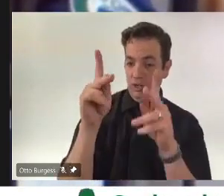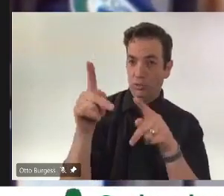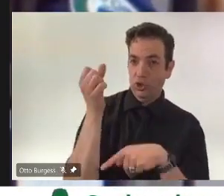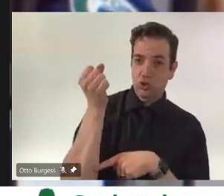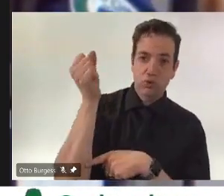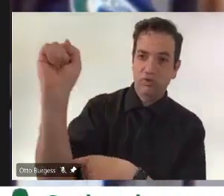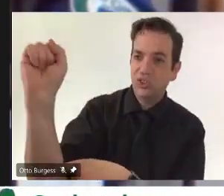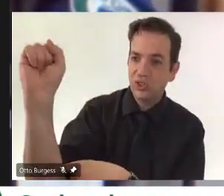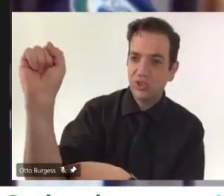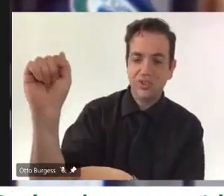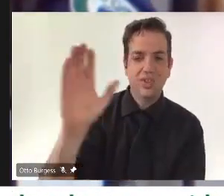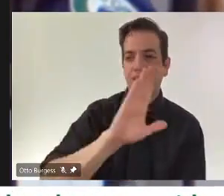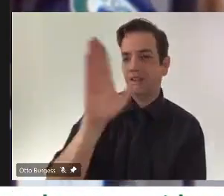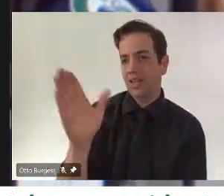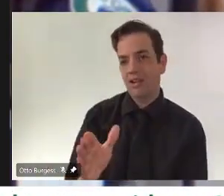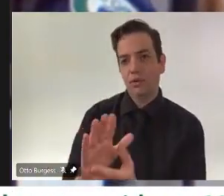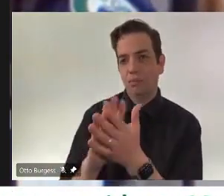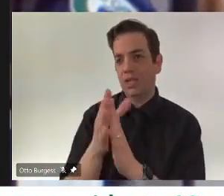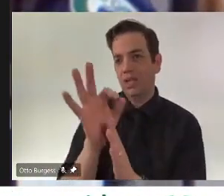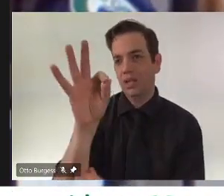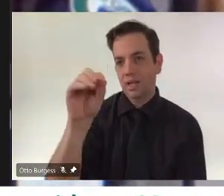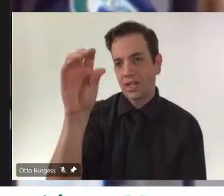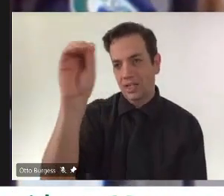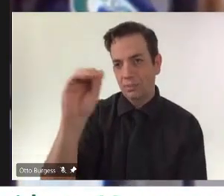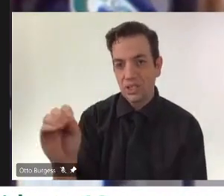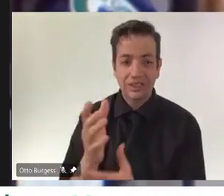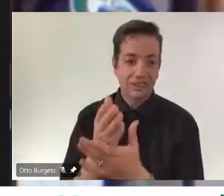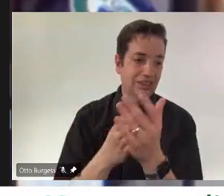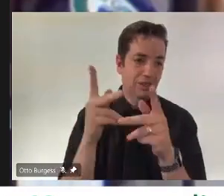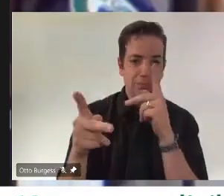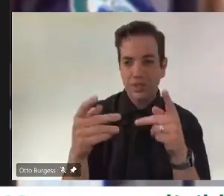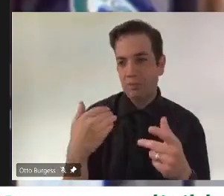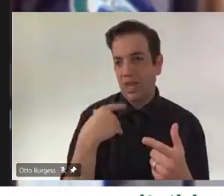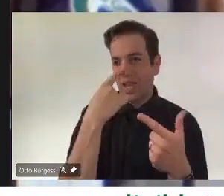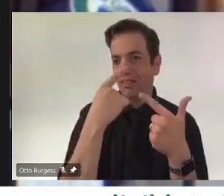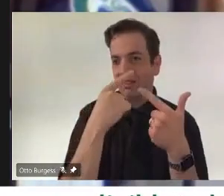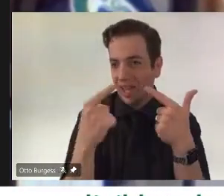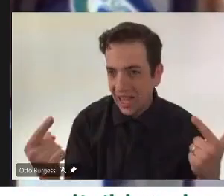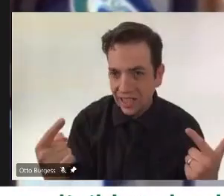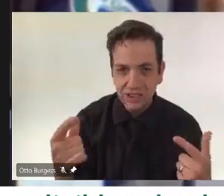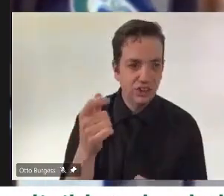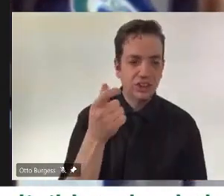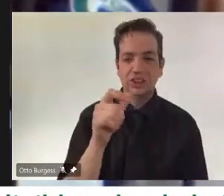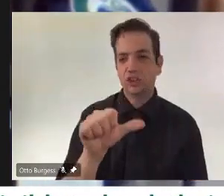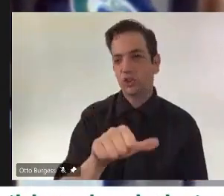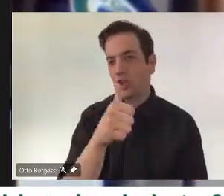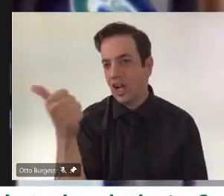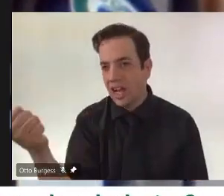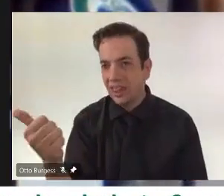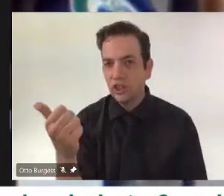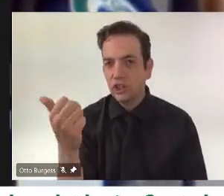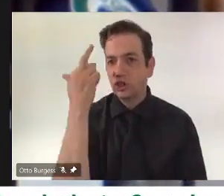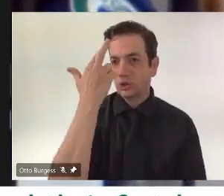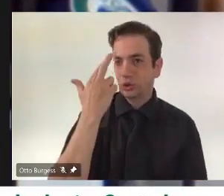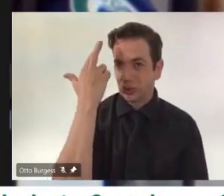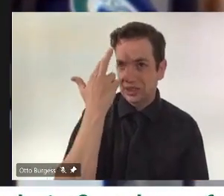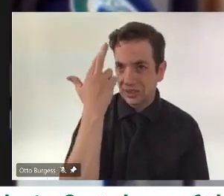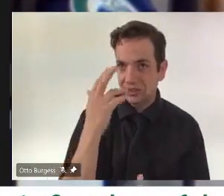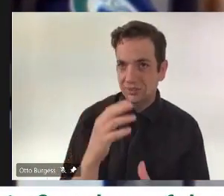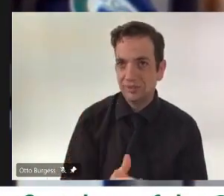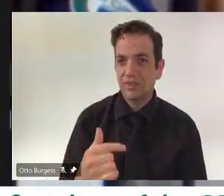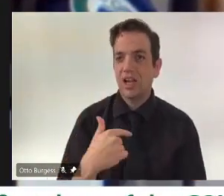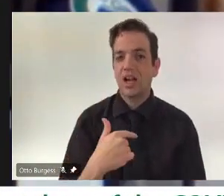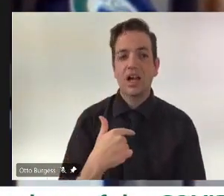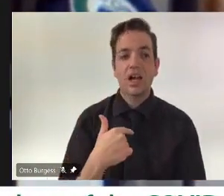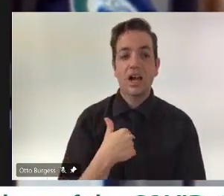because perhaps they're allergic, but there might be other reasons they've chosen not to. I know even in my home community of Swift Current, where we have a